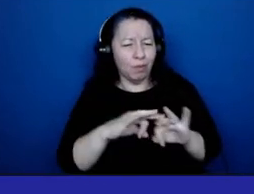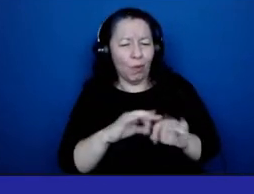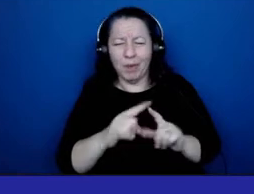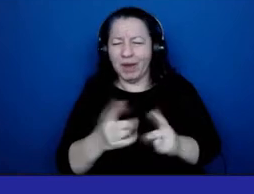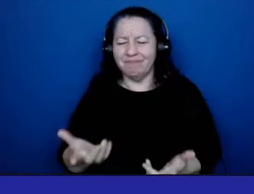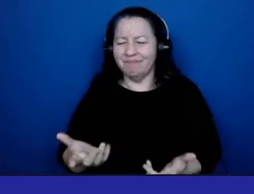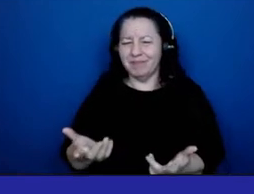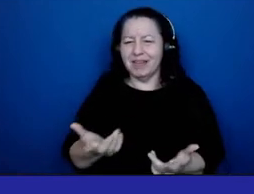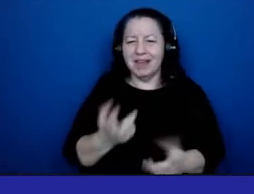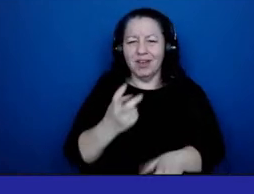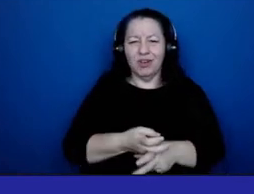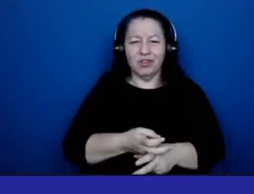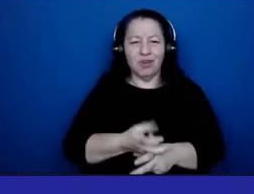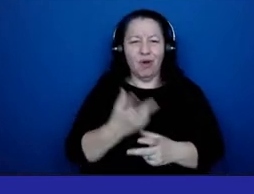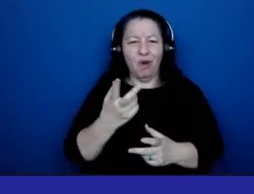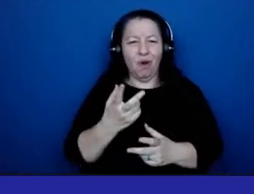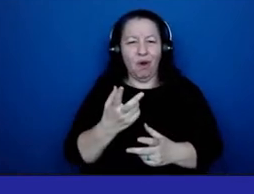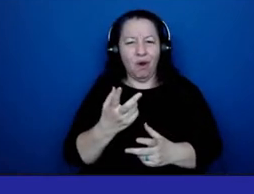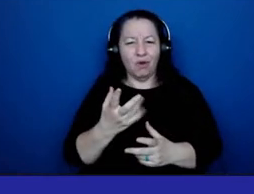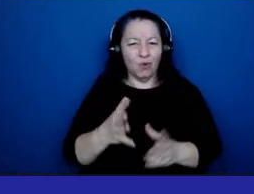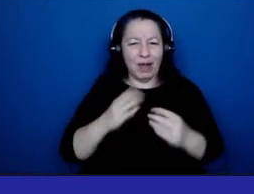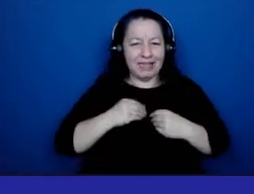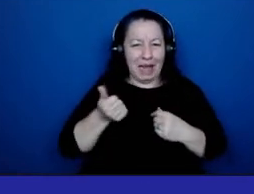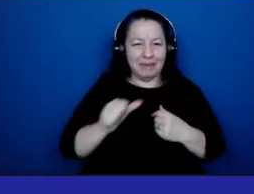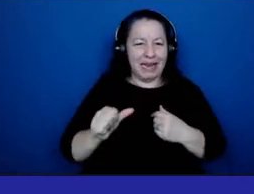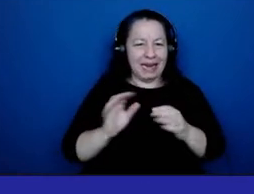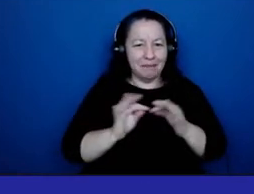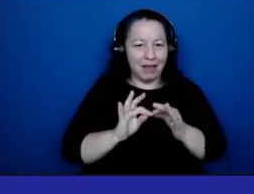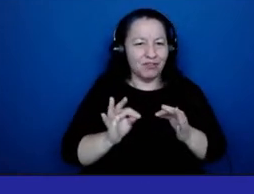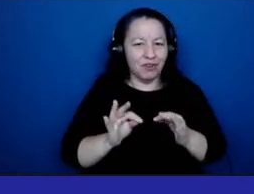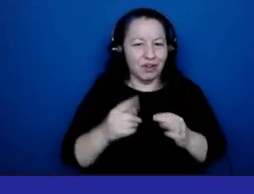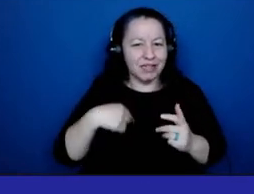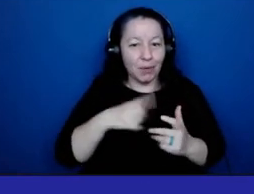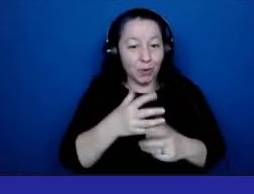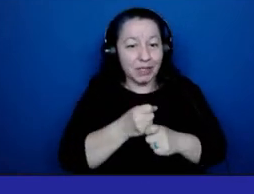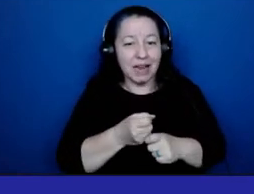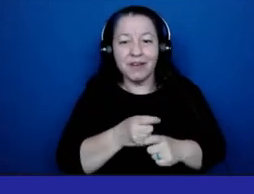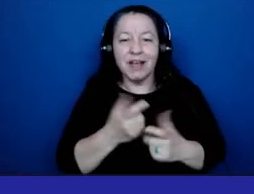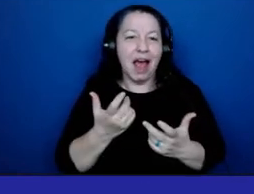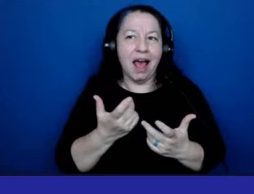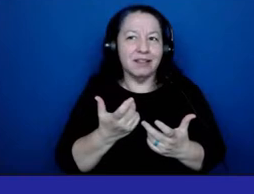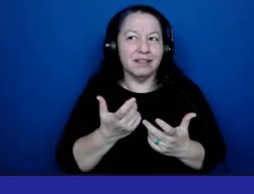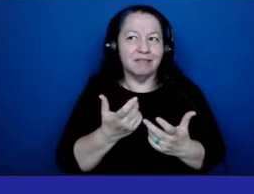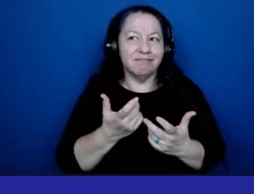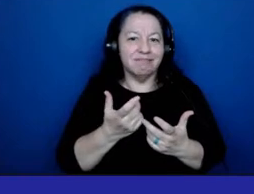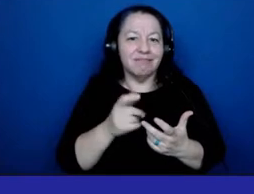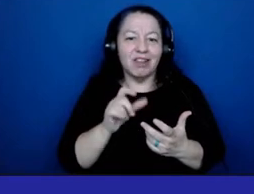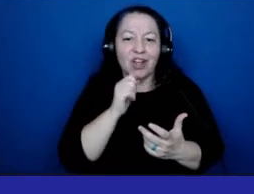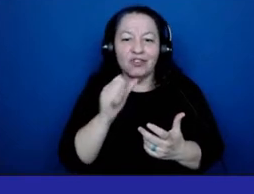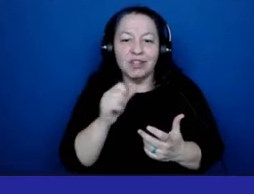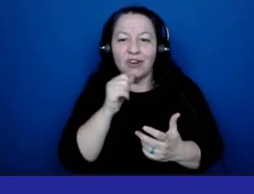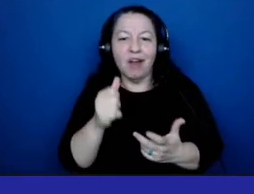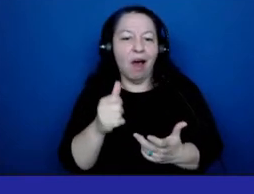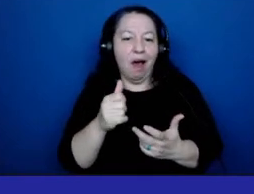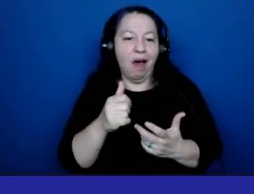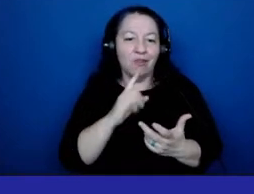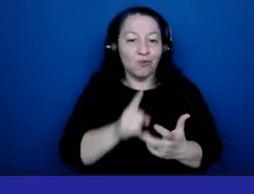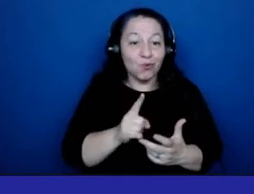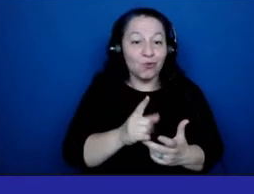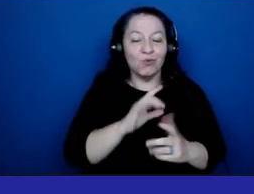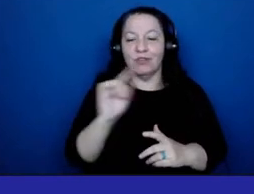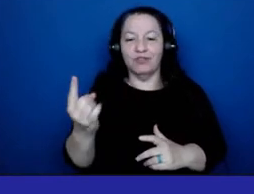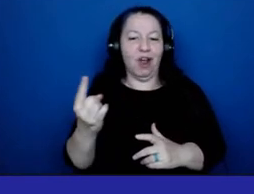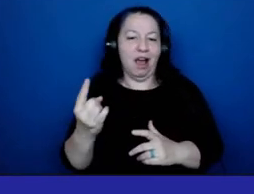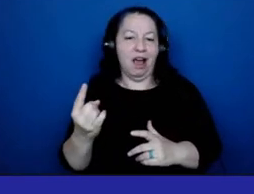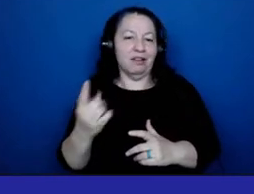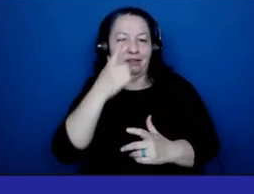that come through as anything but performative when there's no investment to match the message. Dr. Katz, why